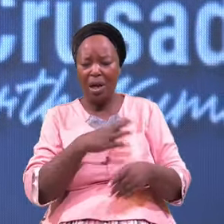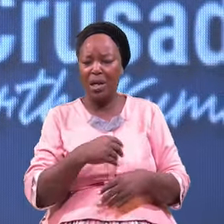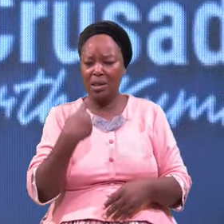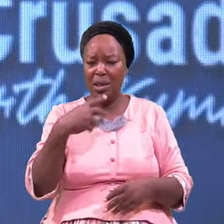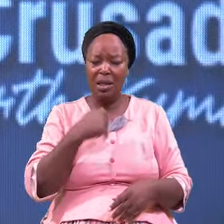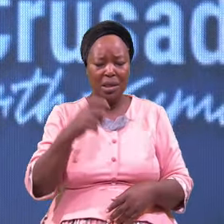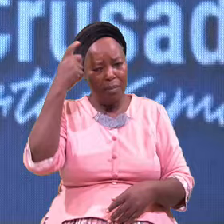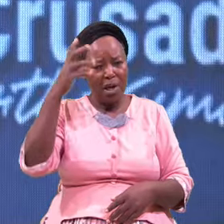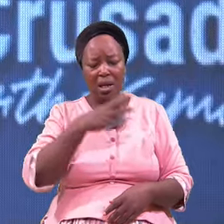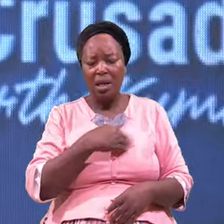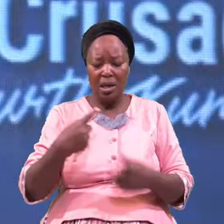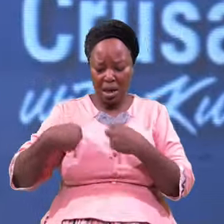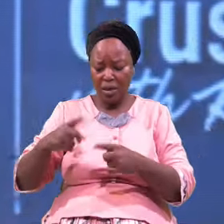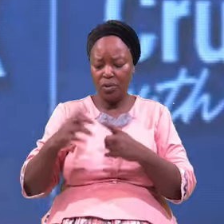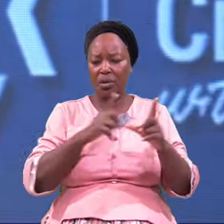Unto The Lord